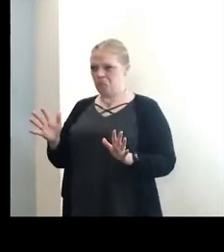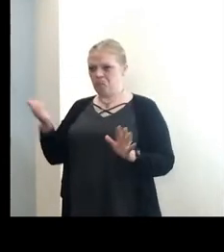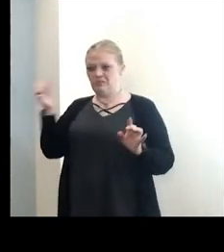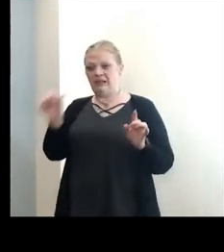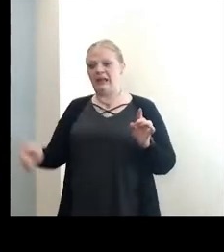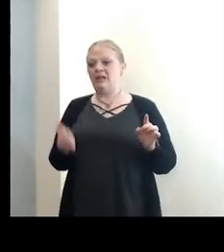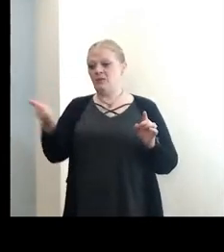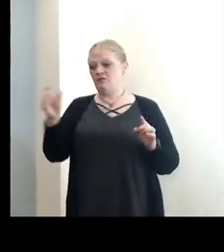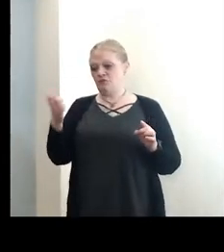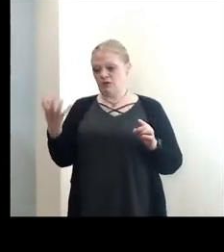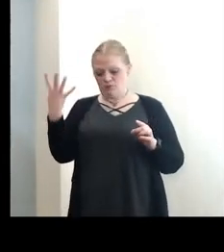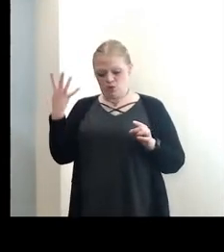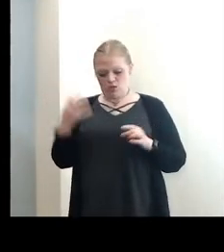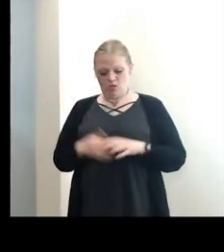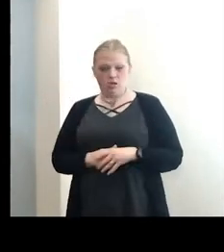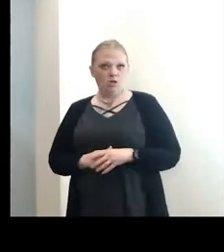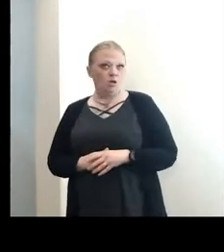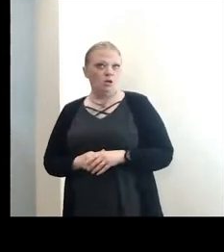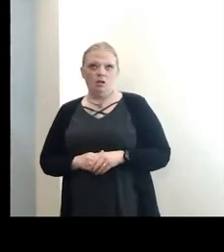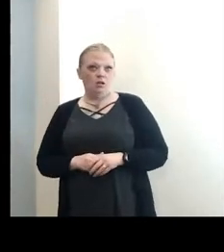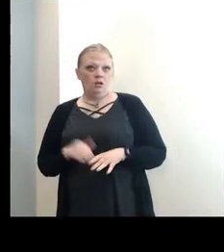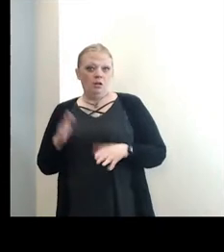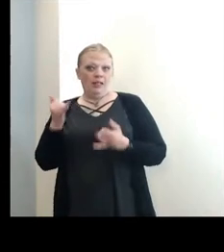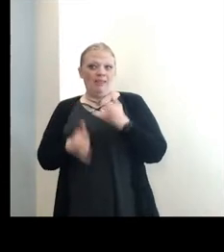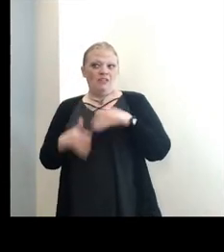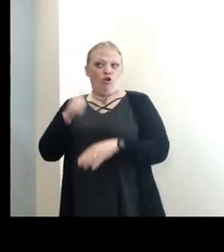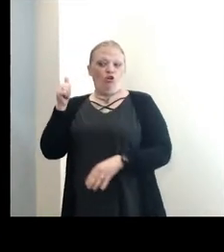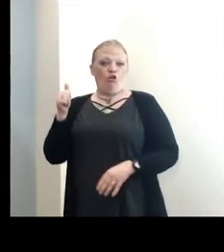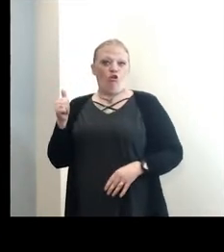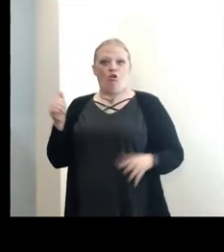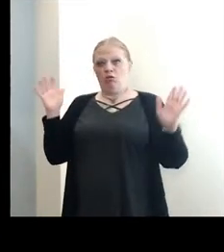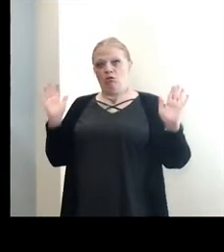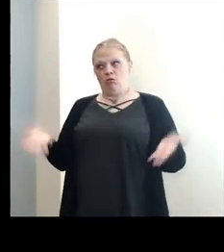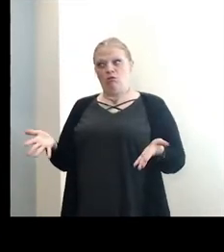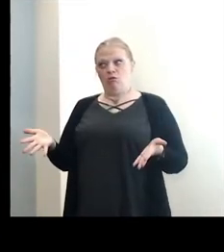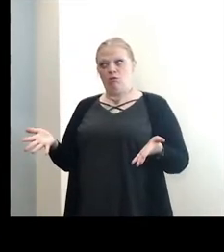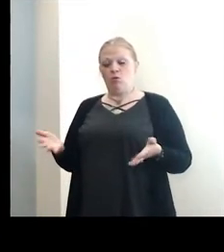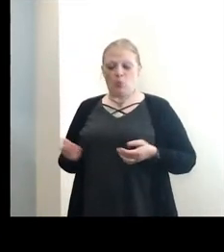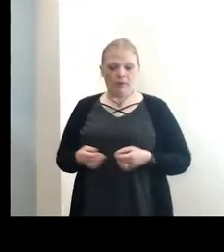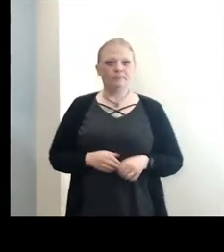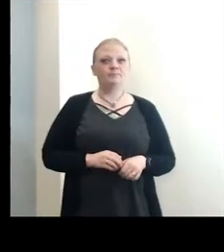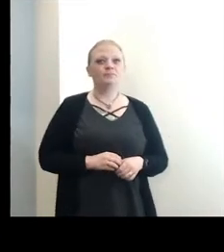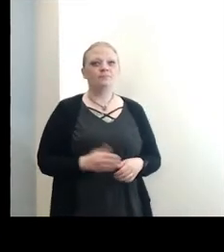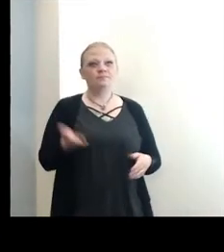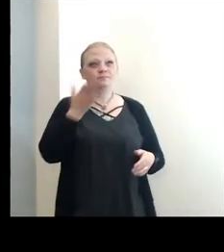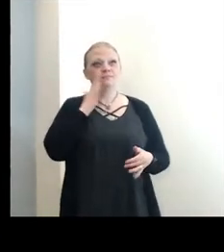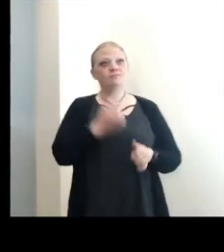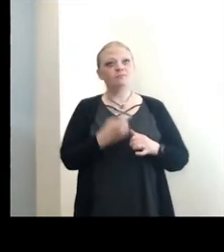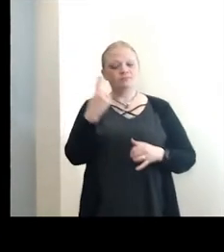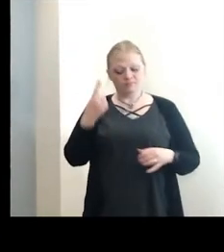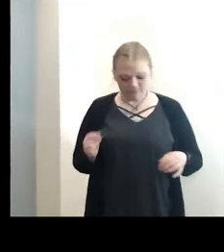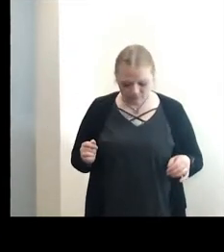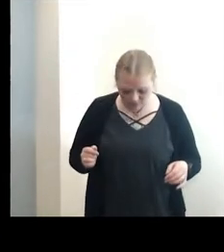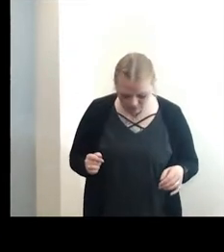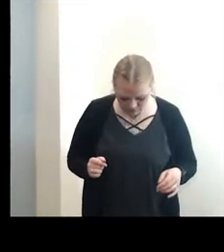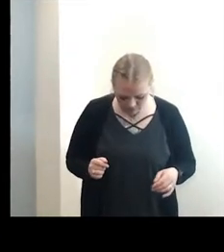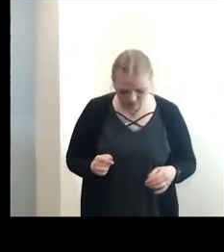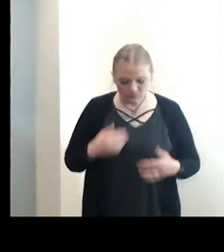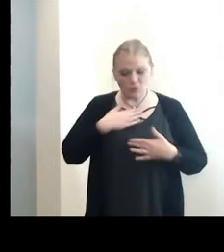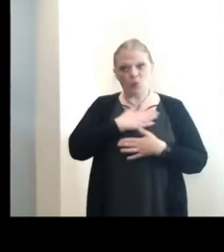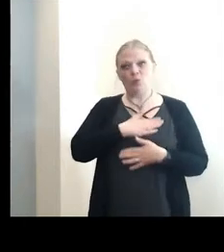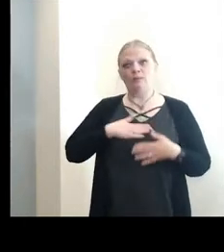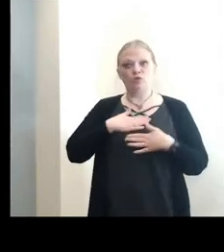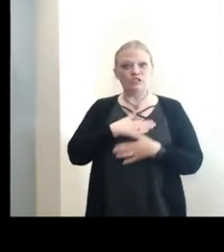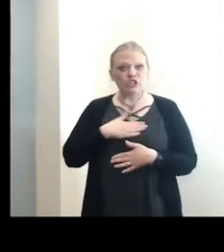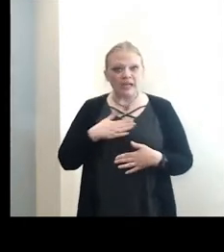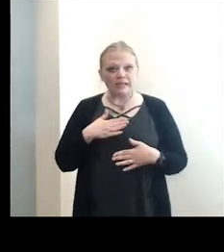Is anybody on from Channel 4? Last call? I guess not. All right. Thank you, everyone. I do appreciate